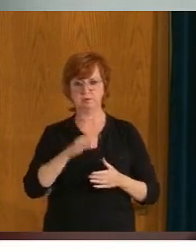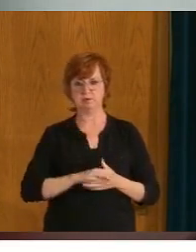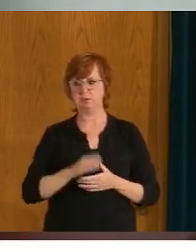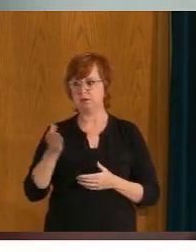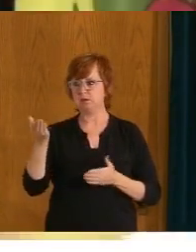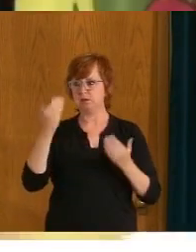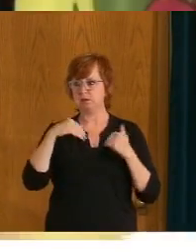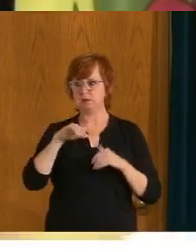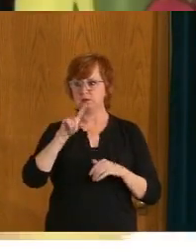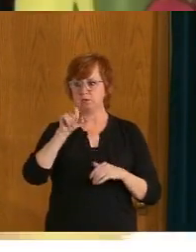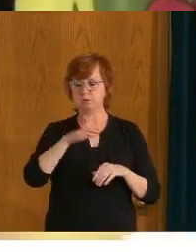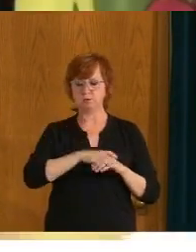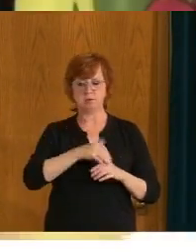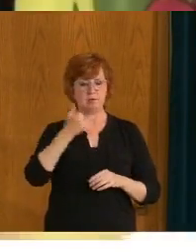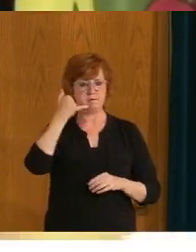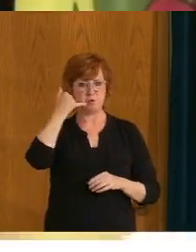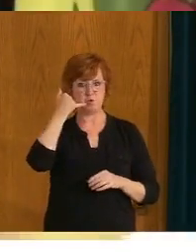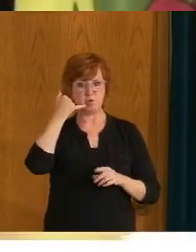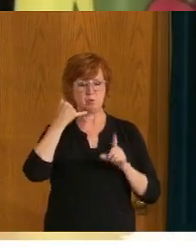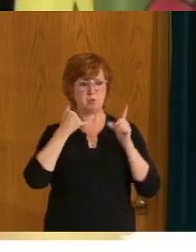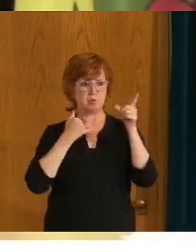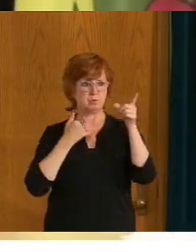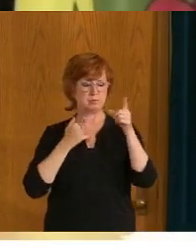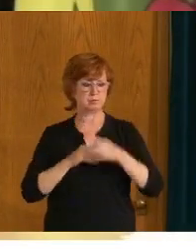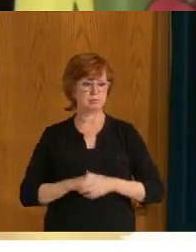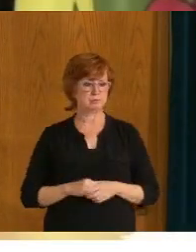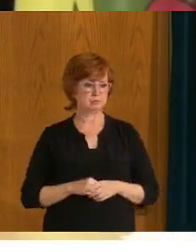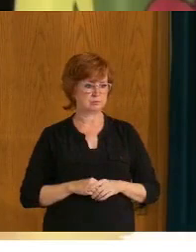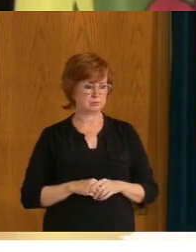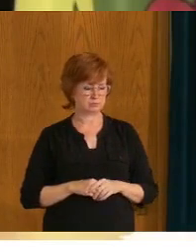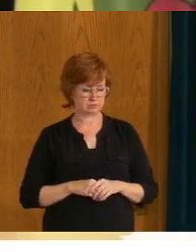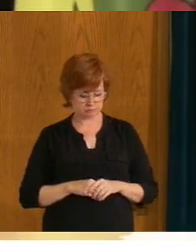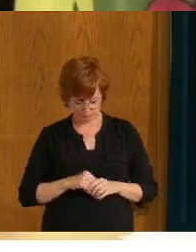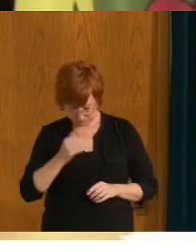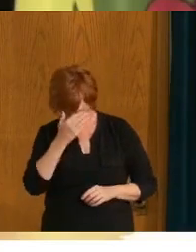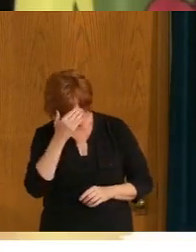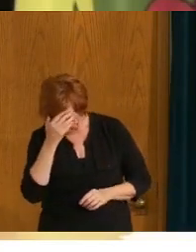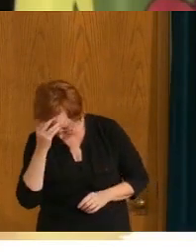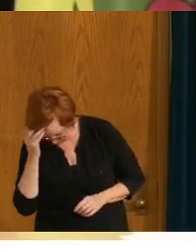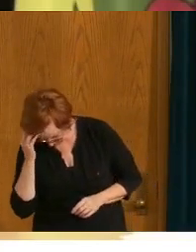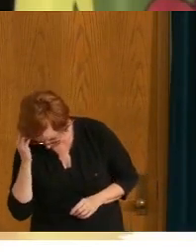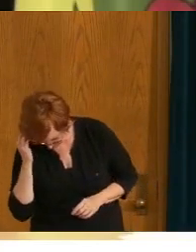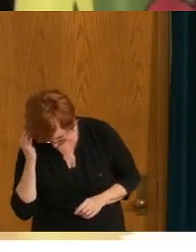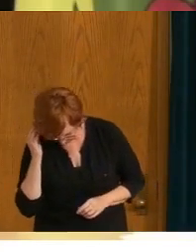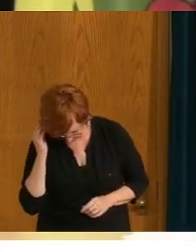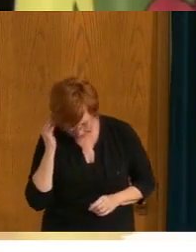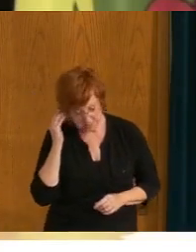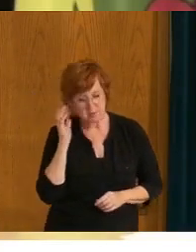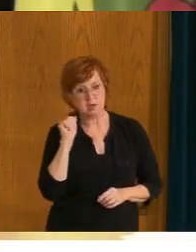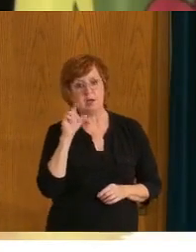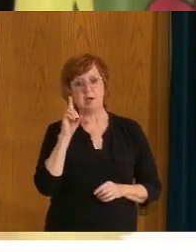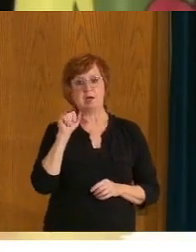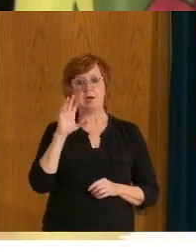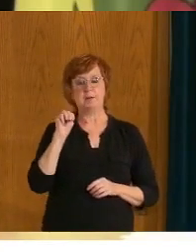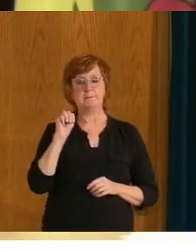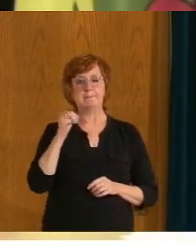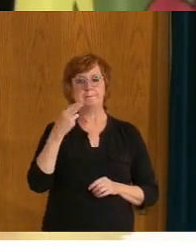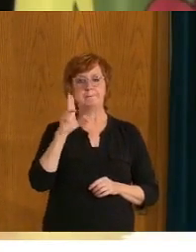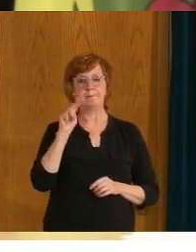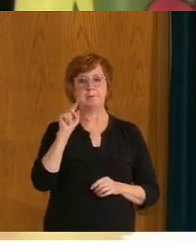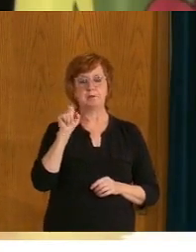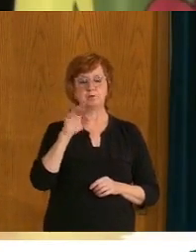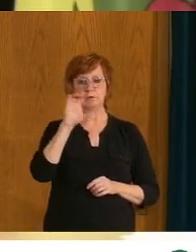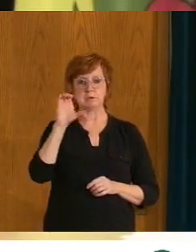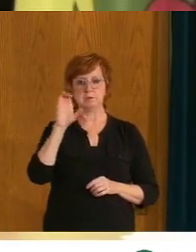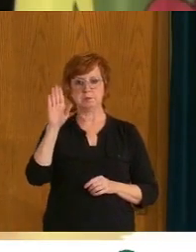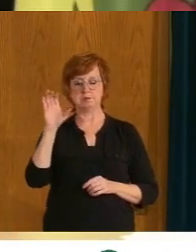We'll take our next question on the line operator. We have Adam Hunter with CBC. Hi,